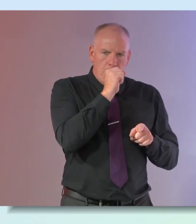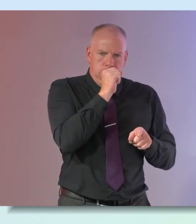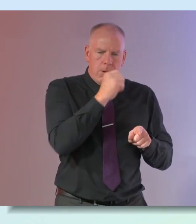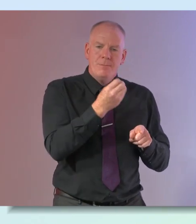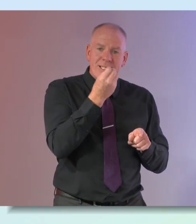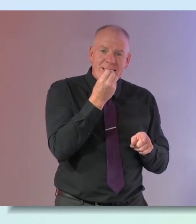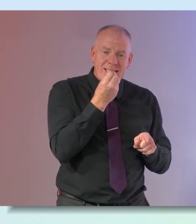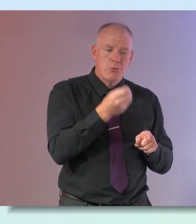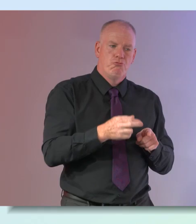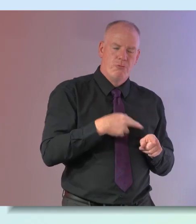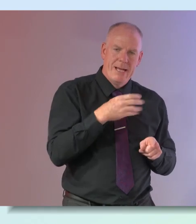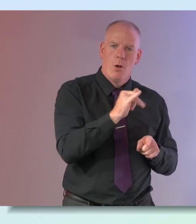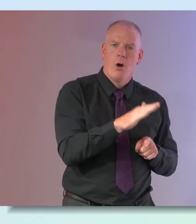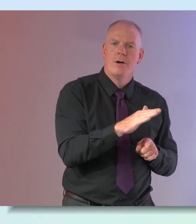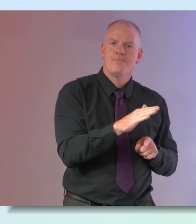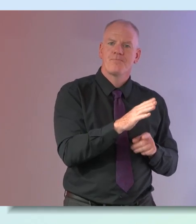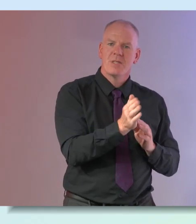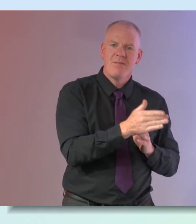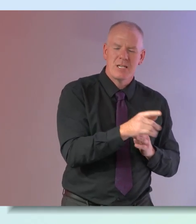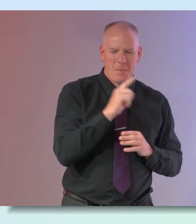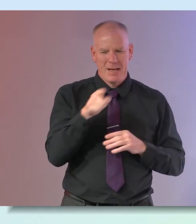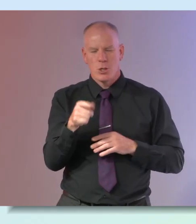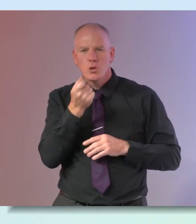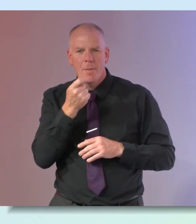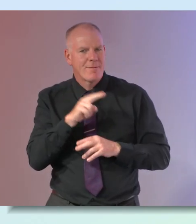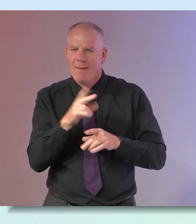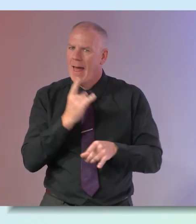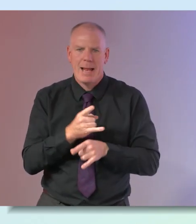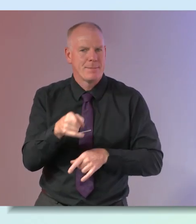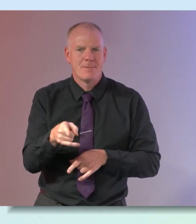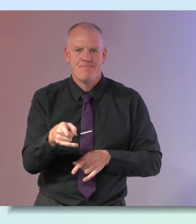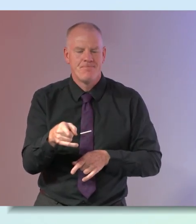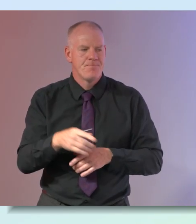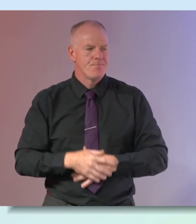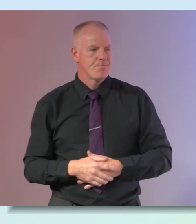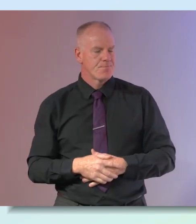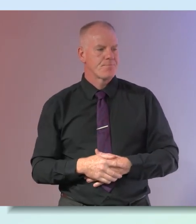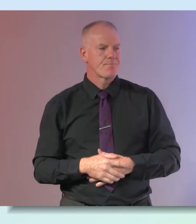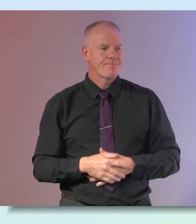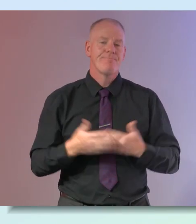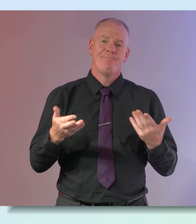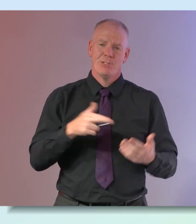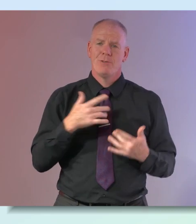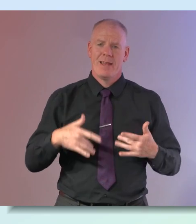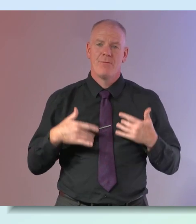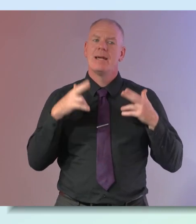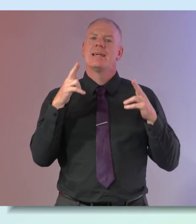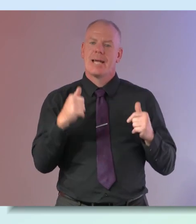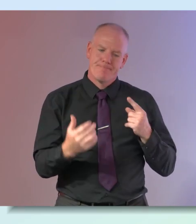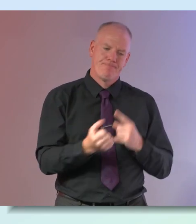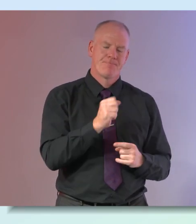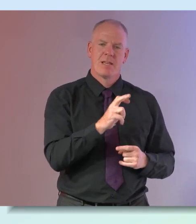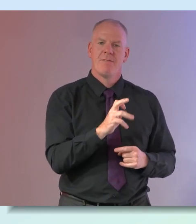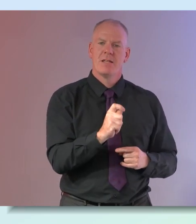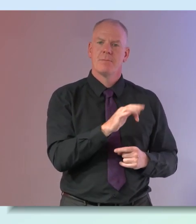to see that the fish oil supplements did not translate into an improvement or a protection i suppose orna the reality is if we can get the vitamins